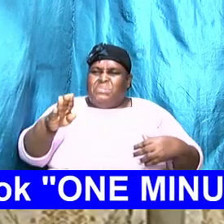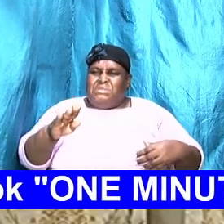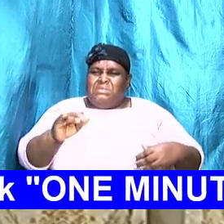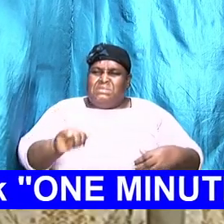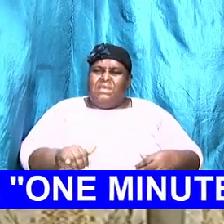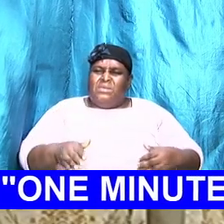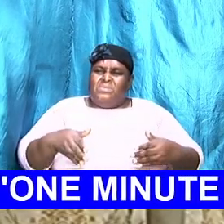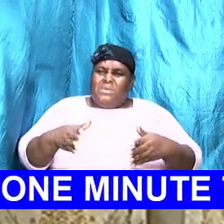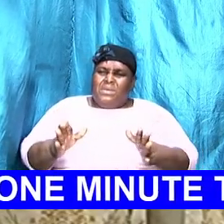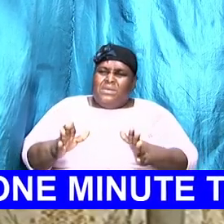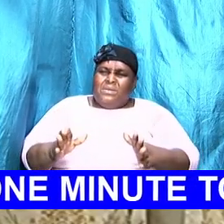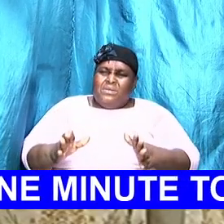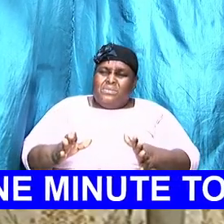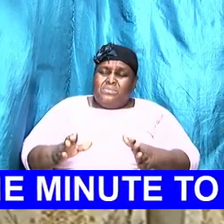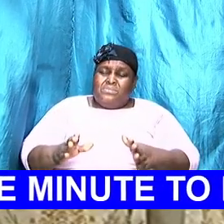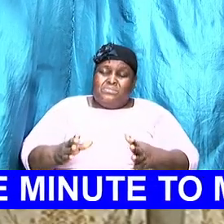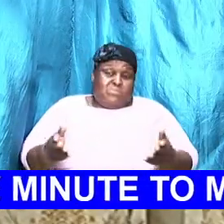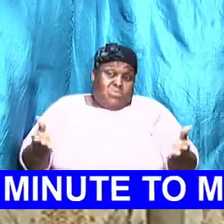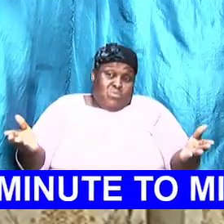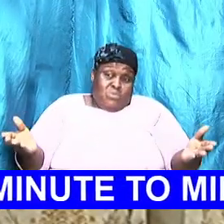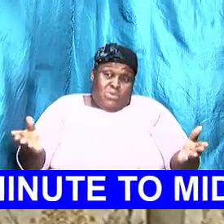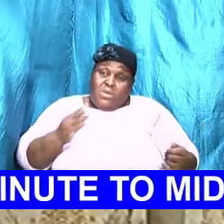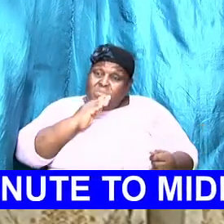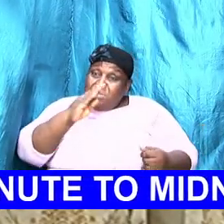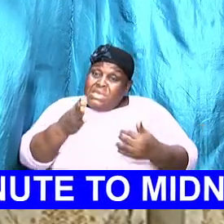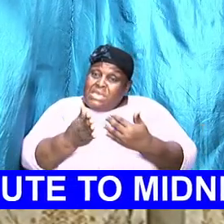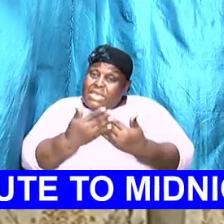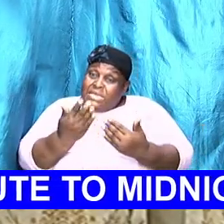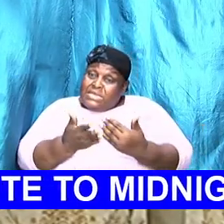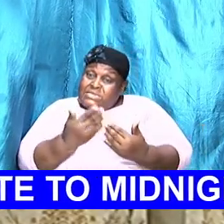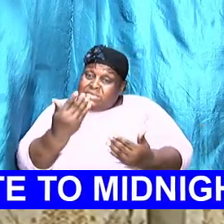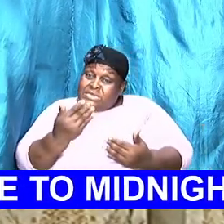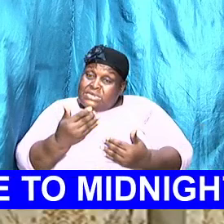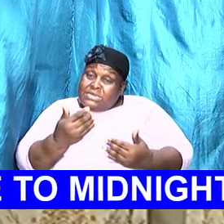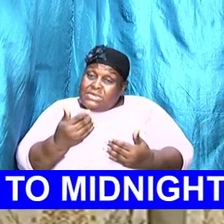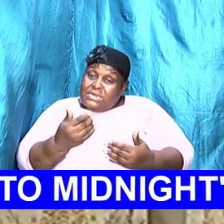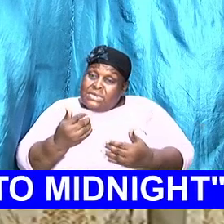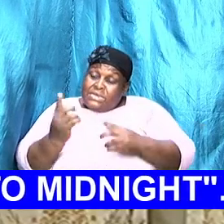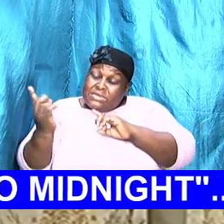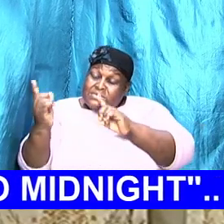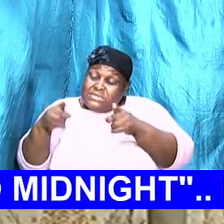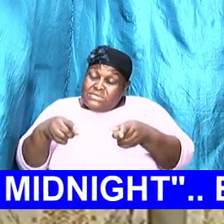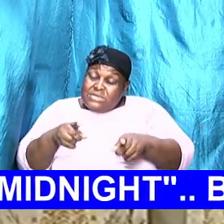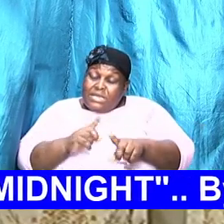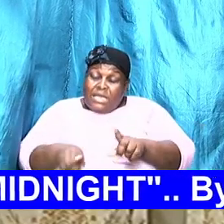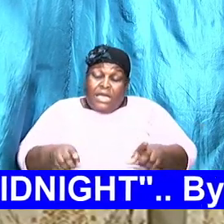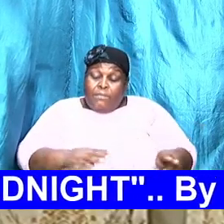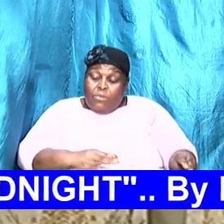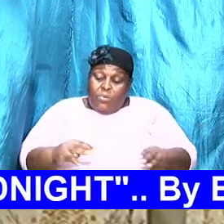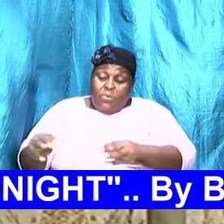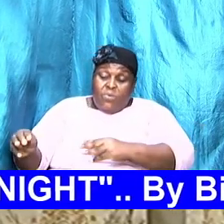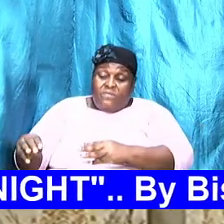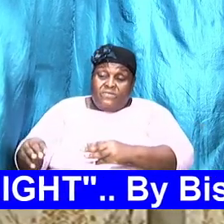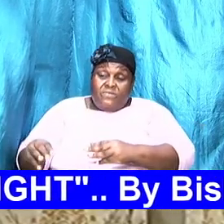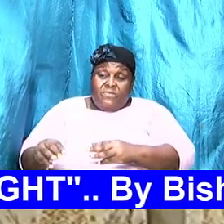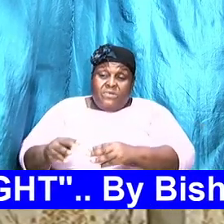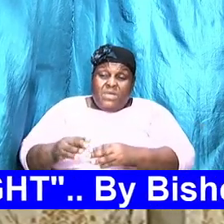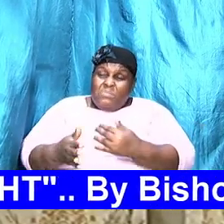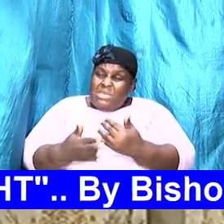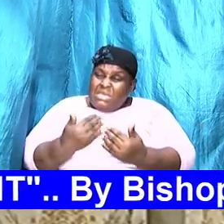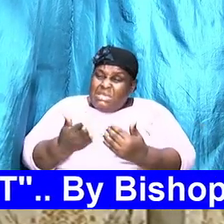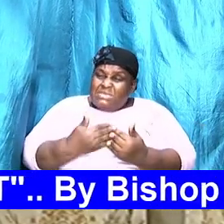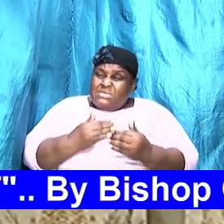Wouldn't it be easier, since you can't just get up and move like that, wouldn't it be easier to draw back